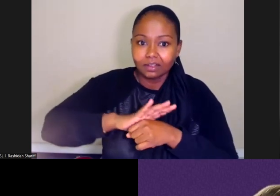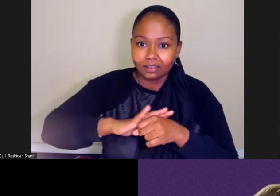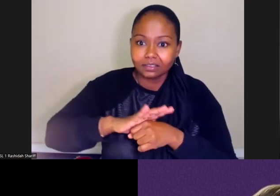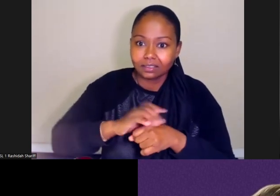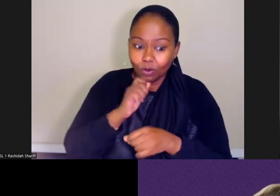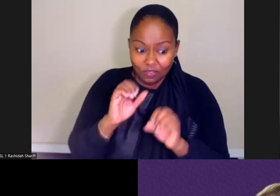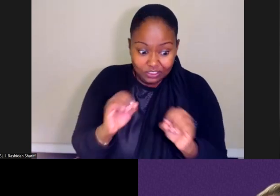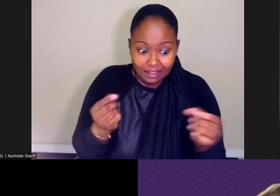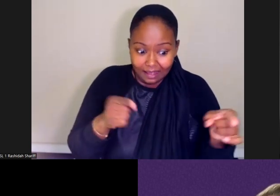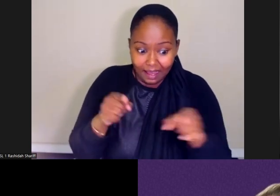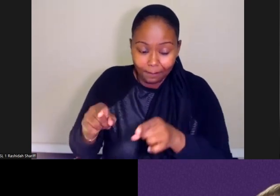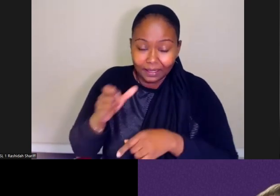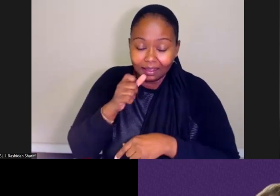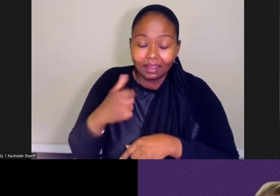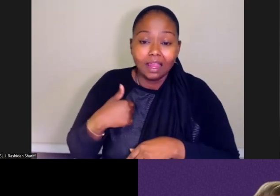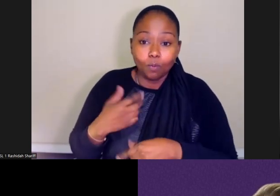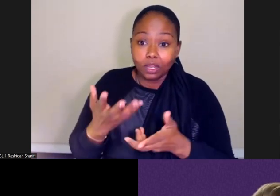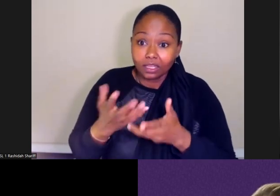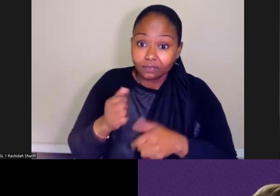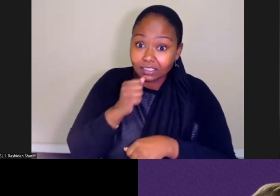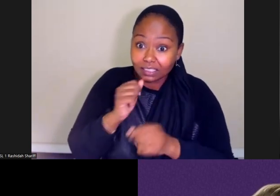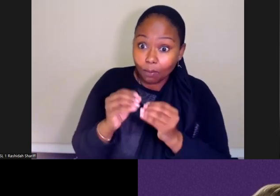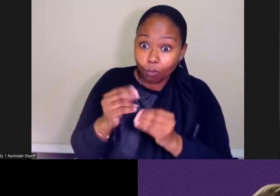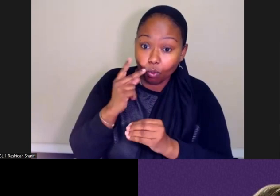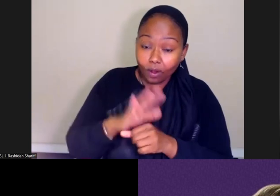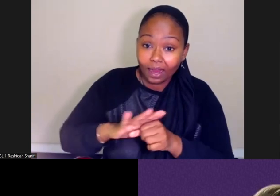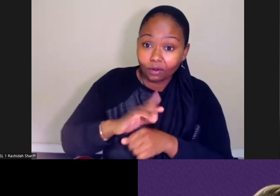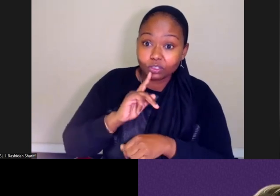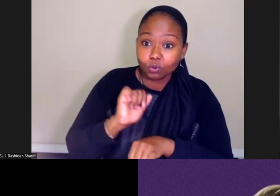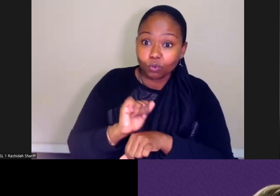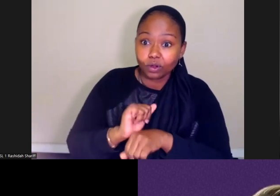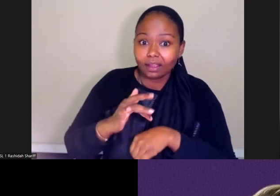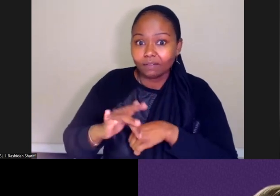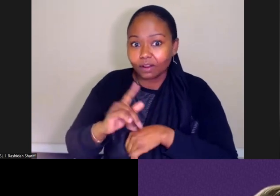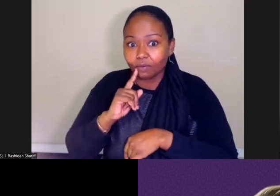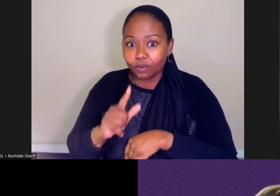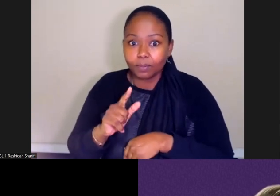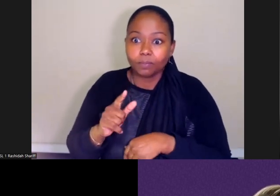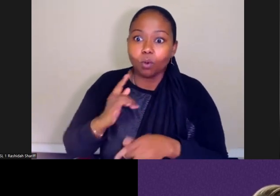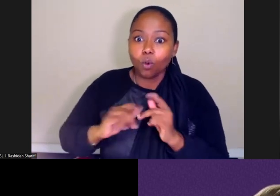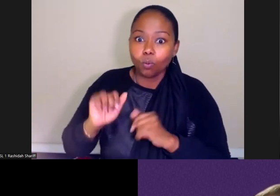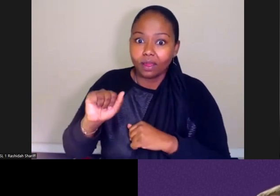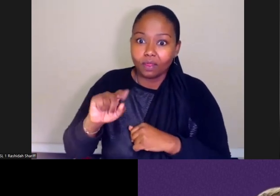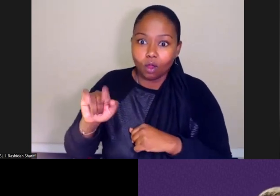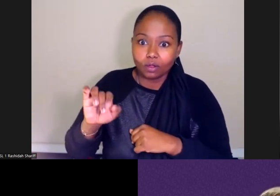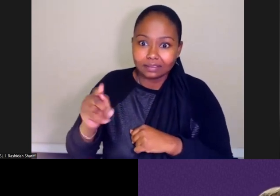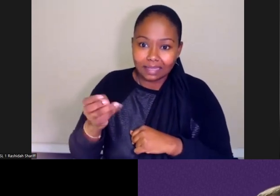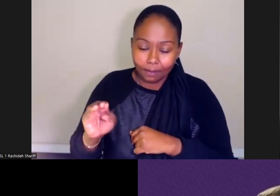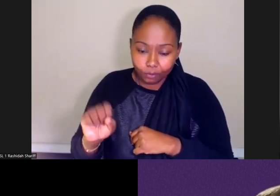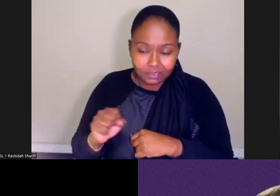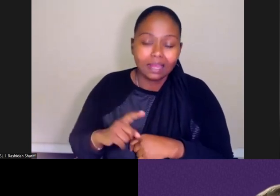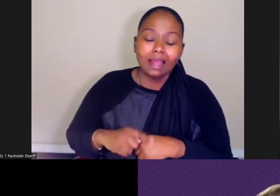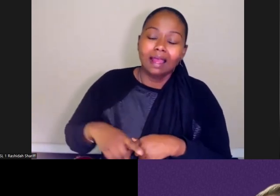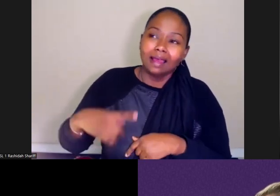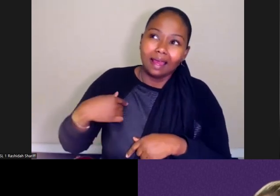on more readily available services for folks suffering from Alzheimer's. And as we always have said, I